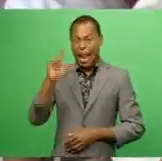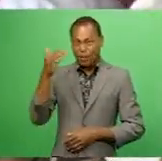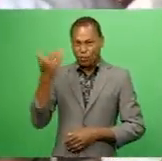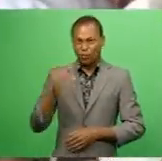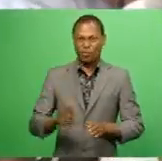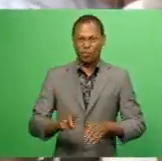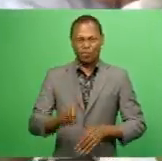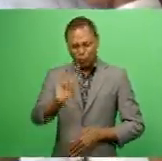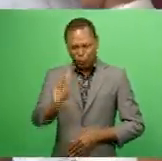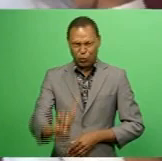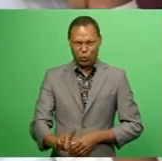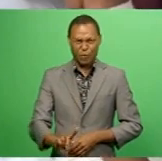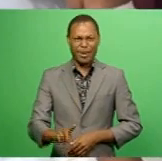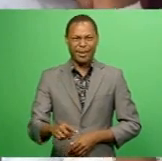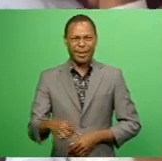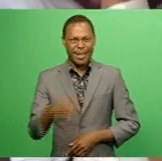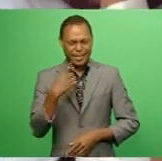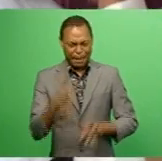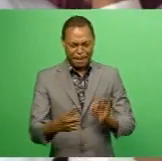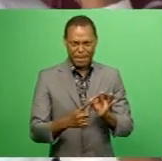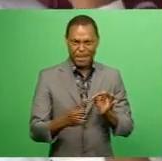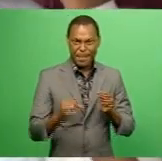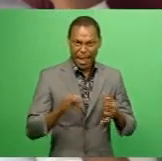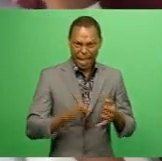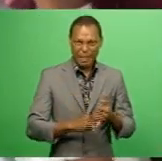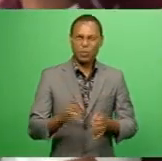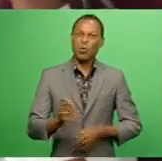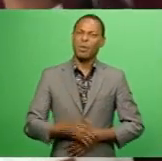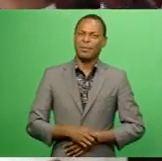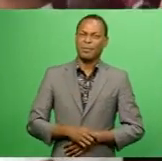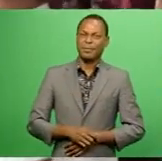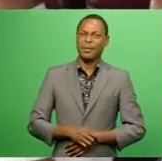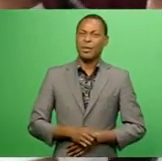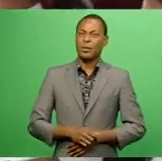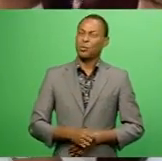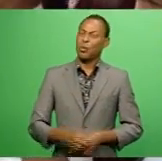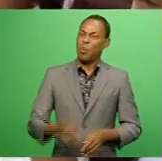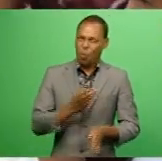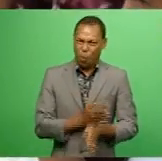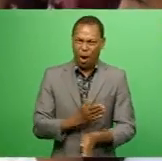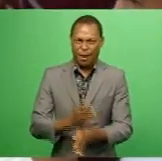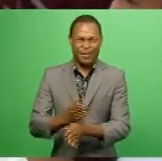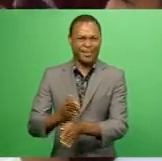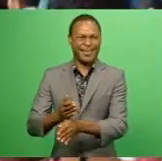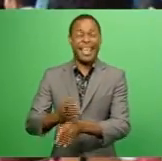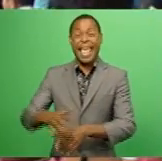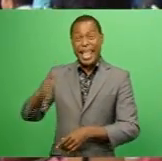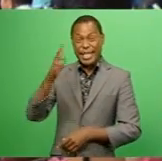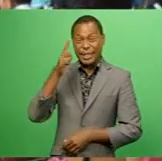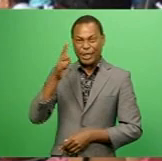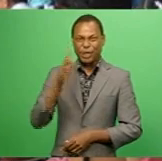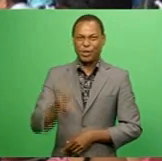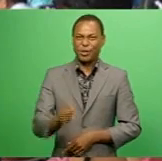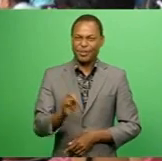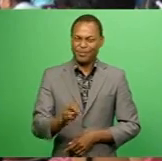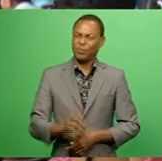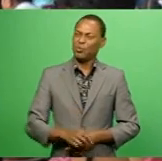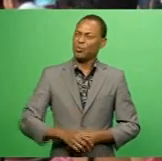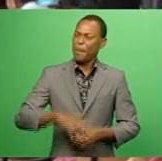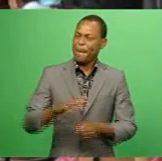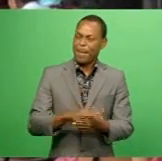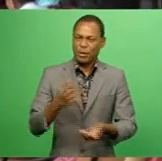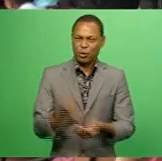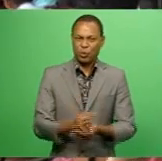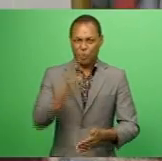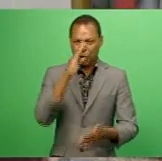Angela Jokun, said education is the key to prosperity. She says parents and teachers play a vital role in ensuring students have access to